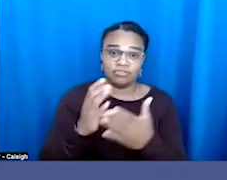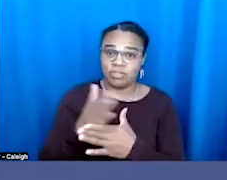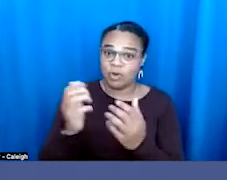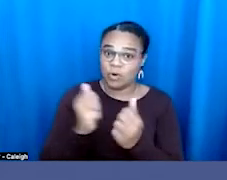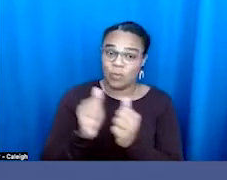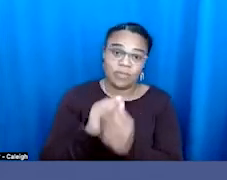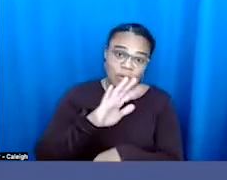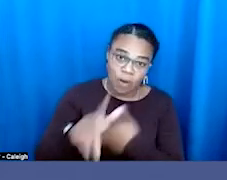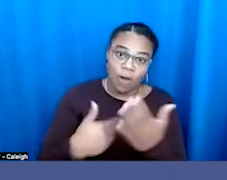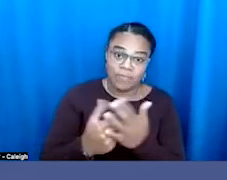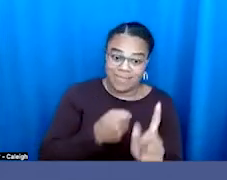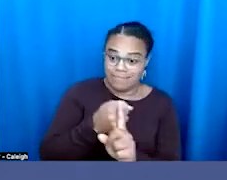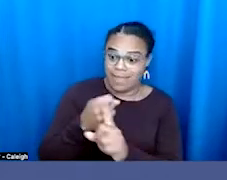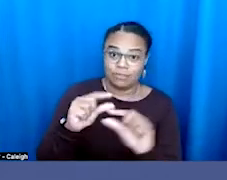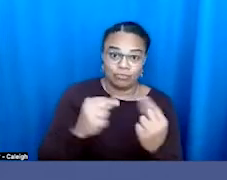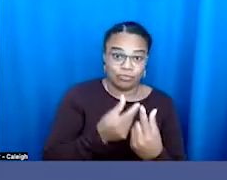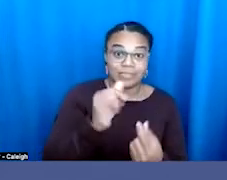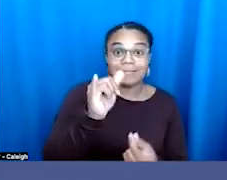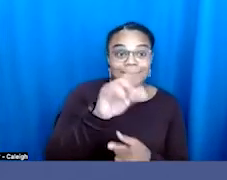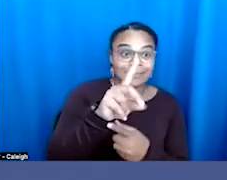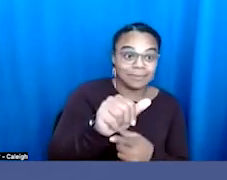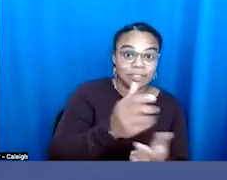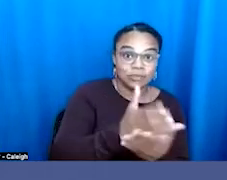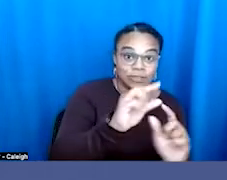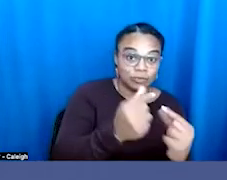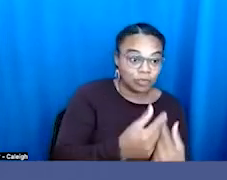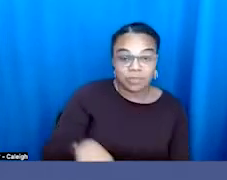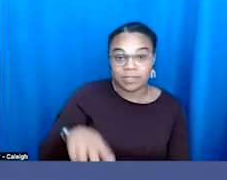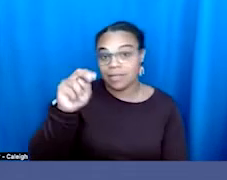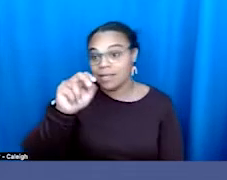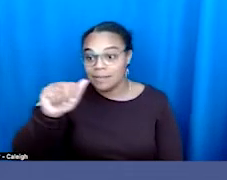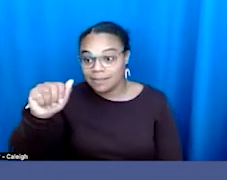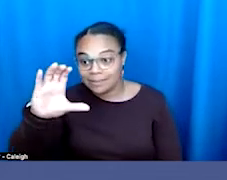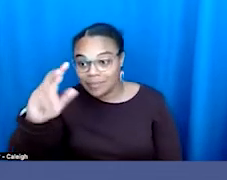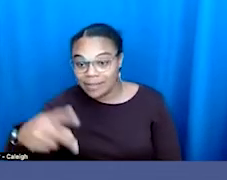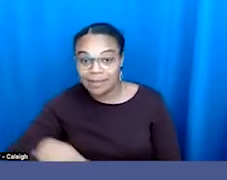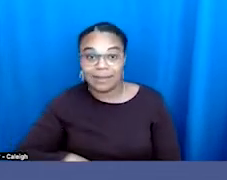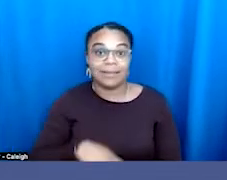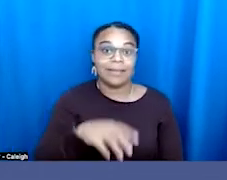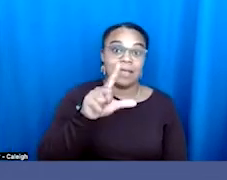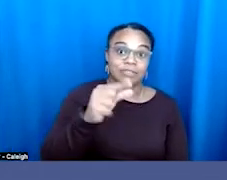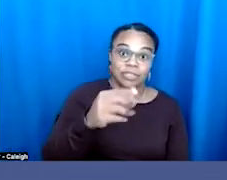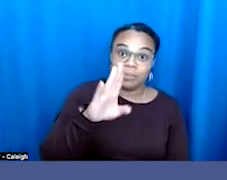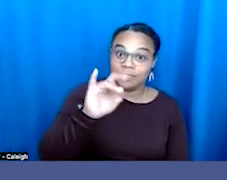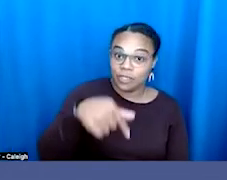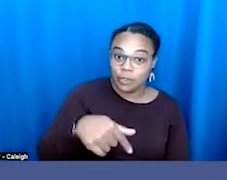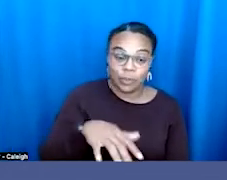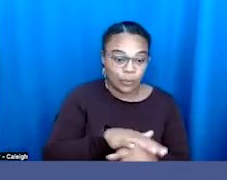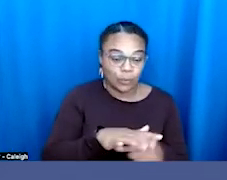groups like disability rights groups, NAACP, LGBTQ local stakeholders,